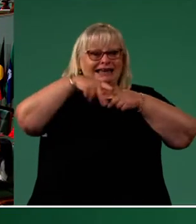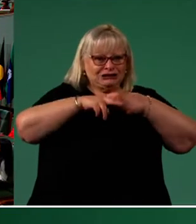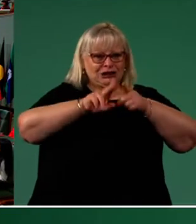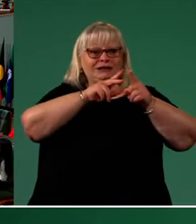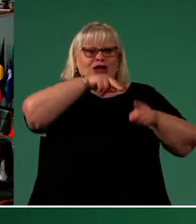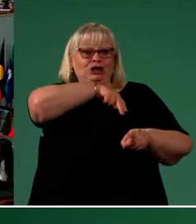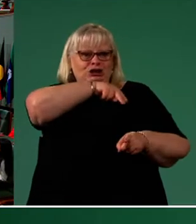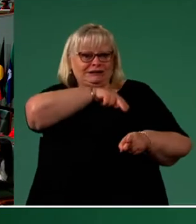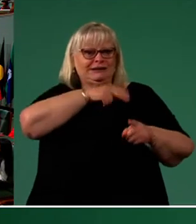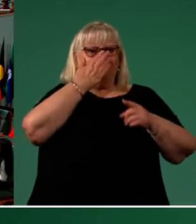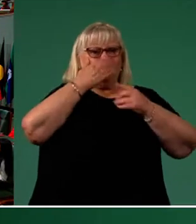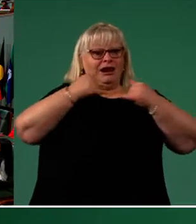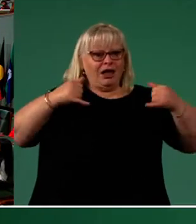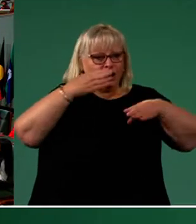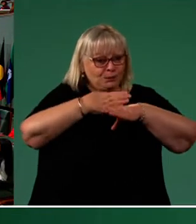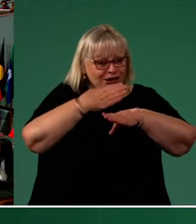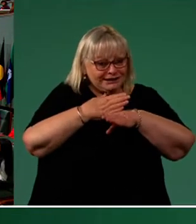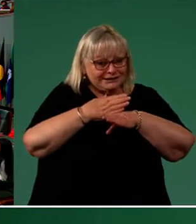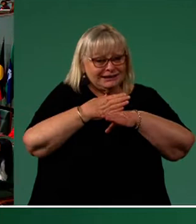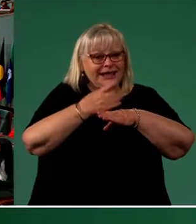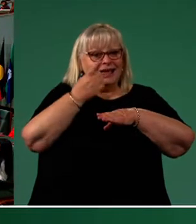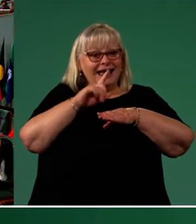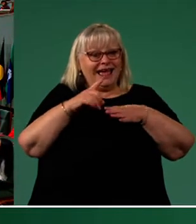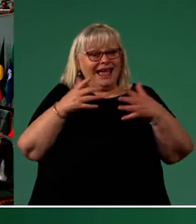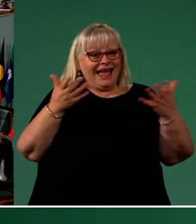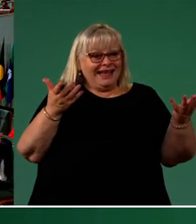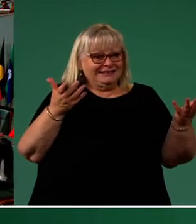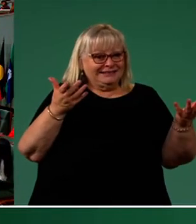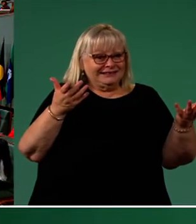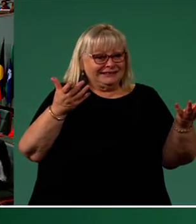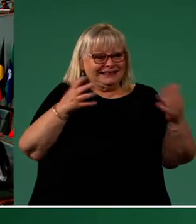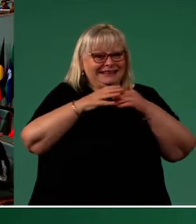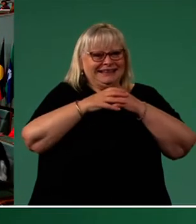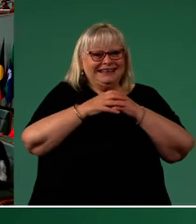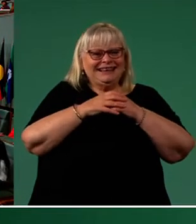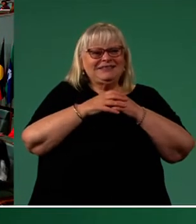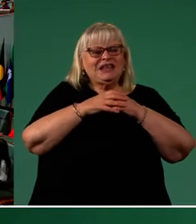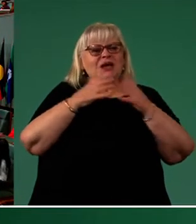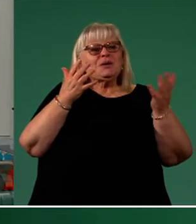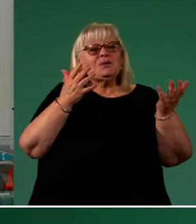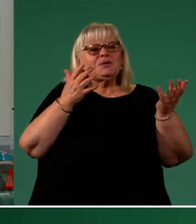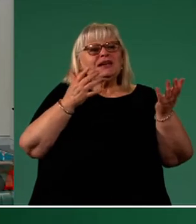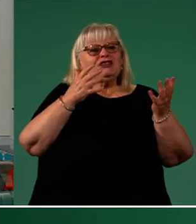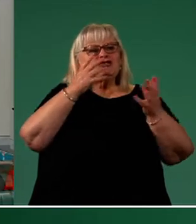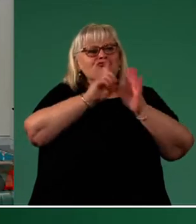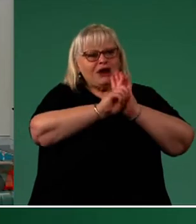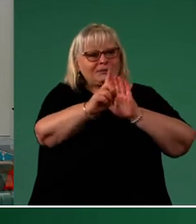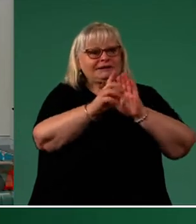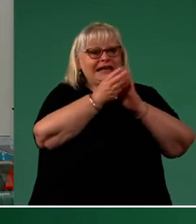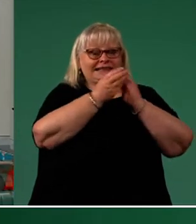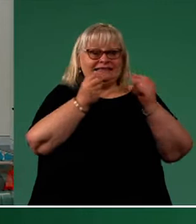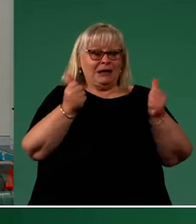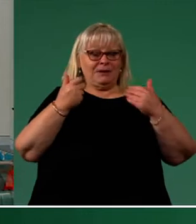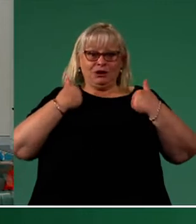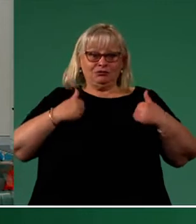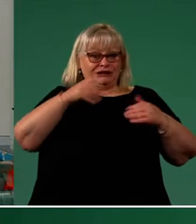unionists, frontline workers and shooters. We represent some of the richest electorates